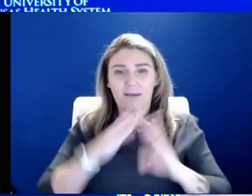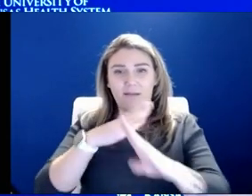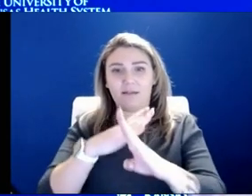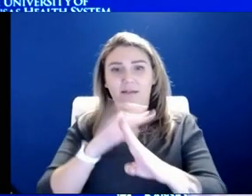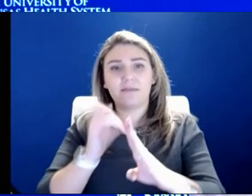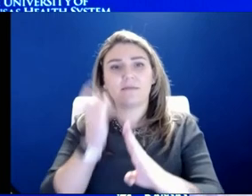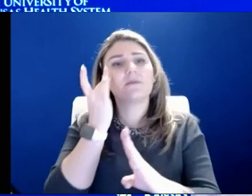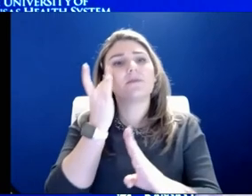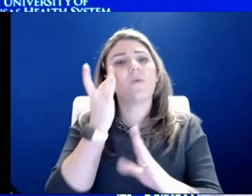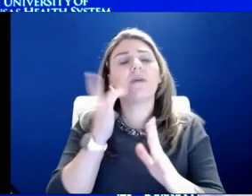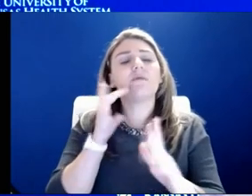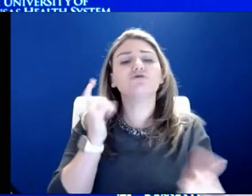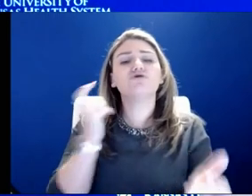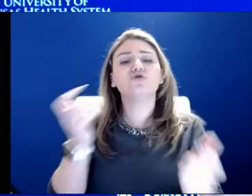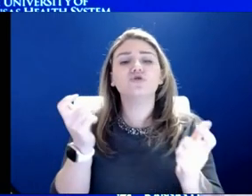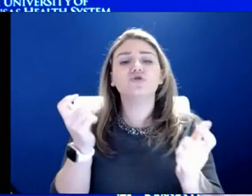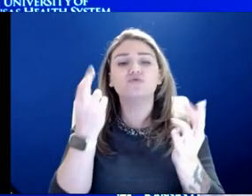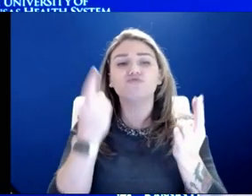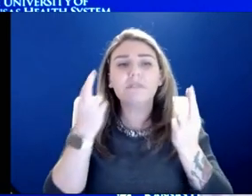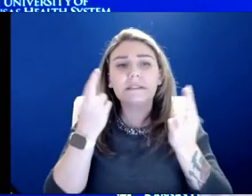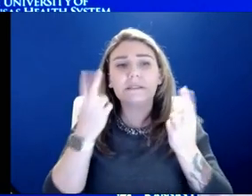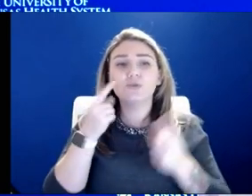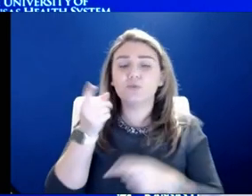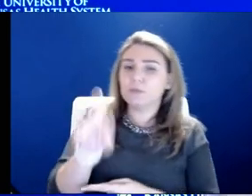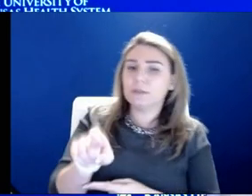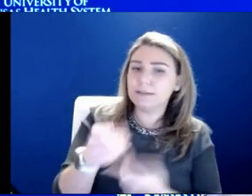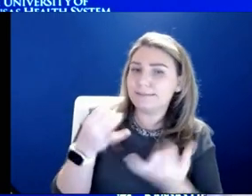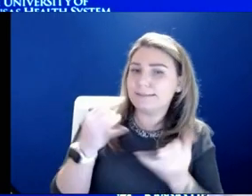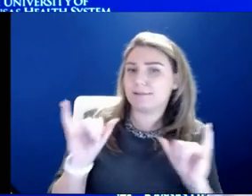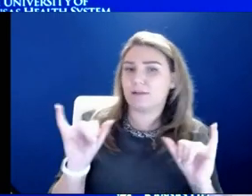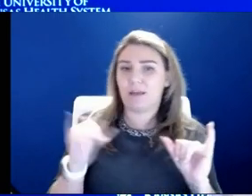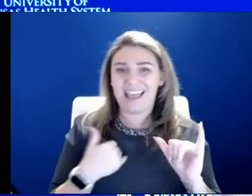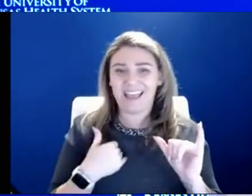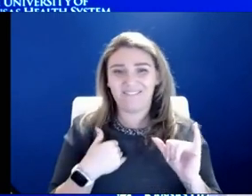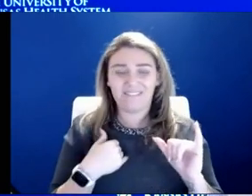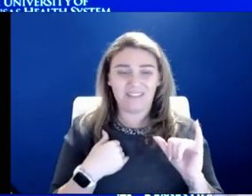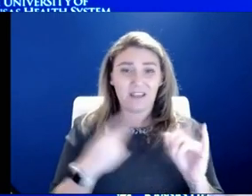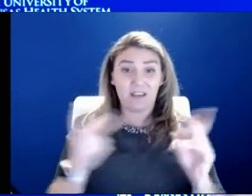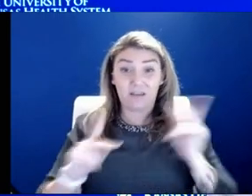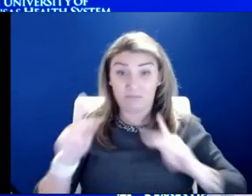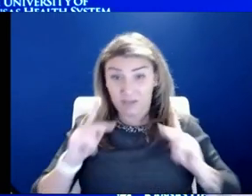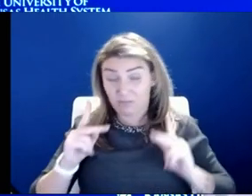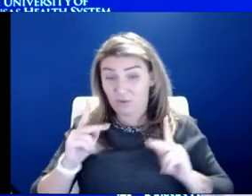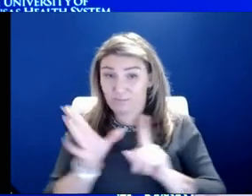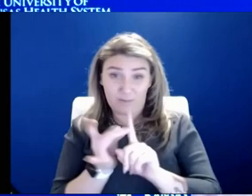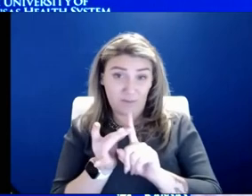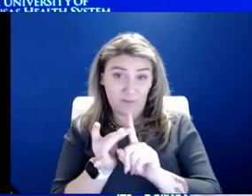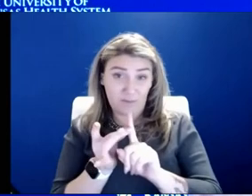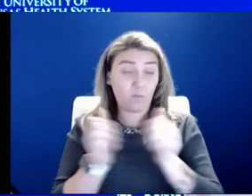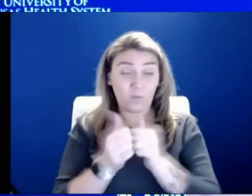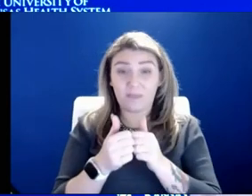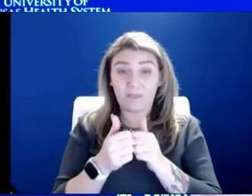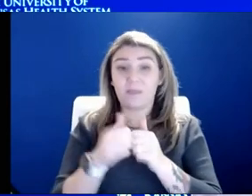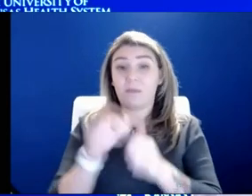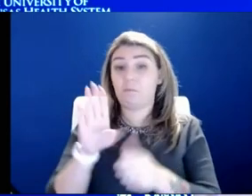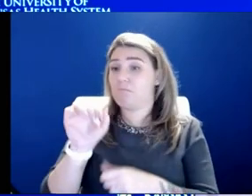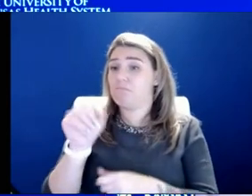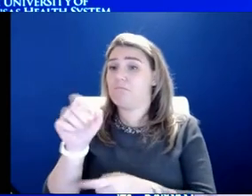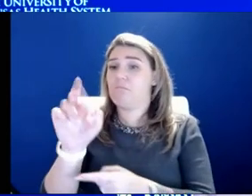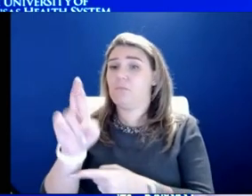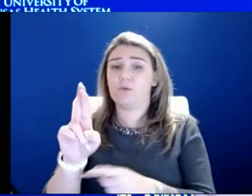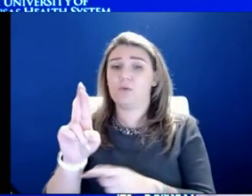of the big reasons why you still have people who are getting infected, even with the booster. But again, remember the